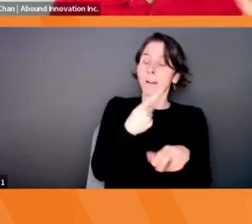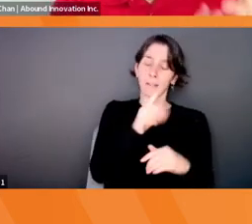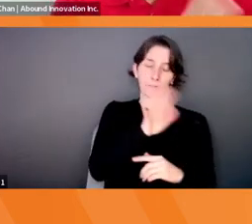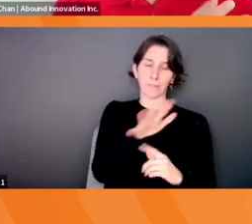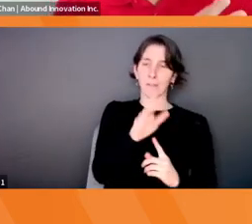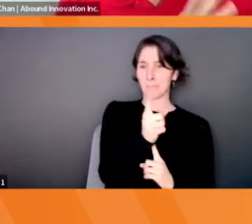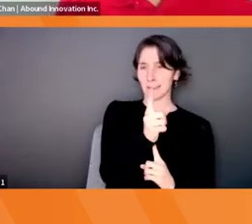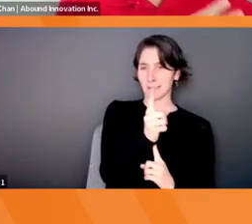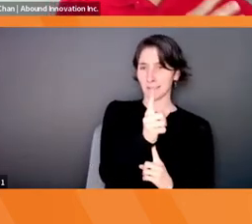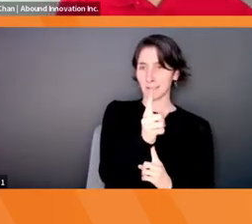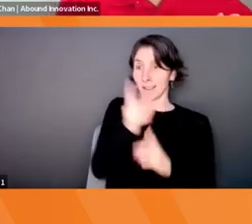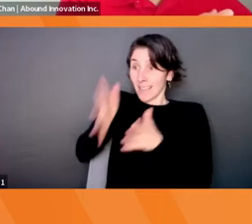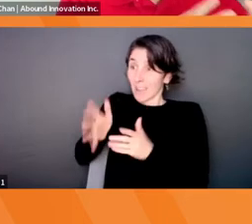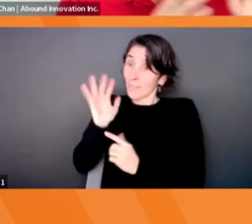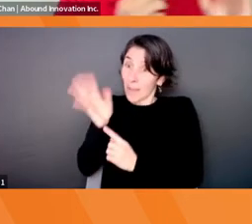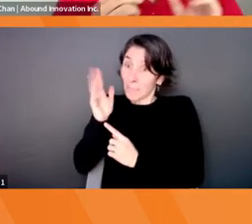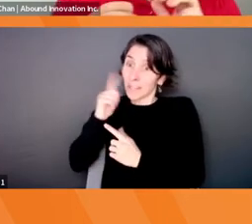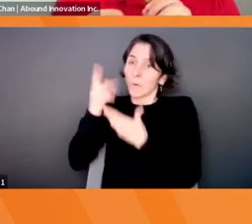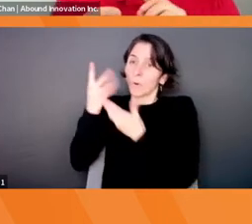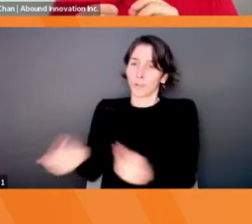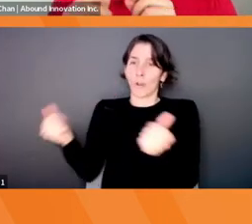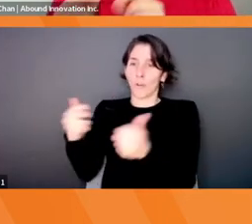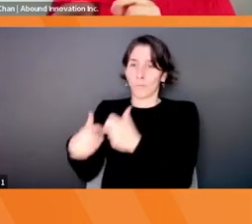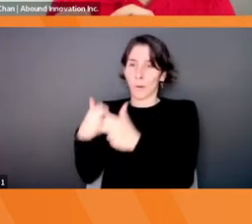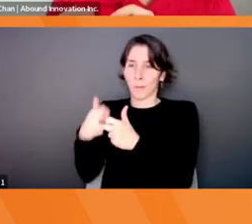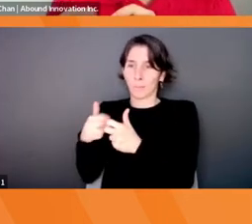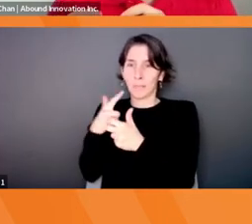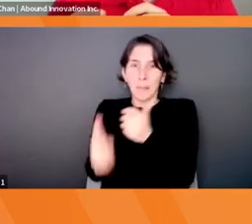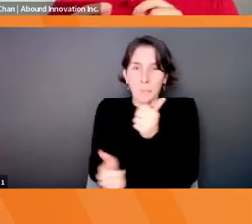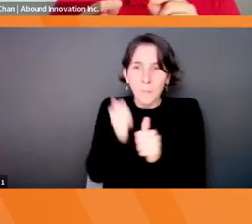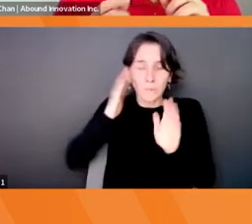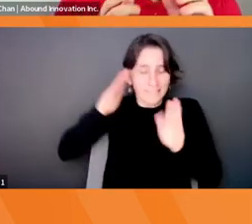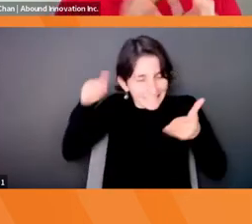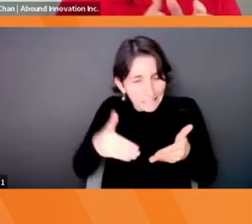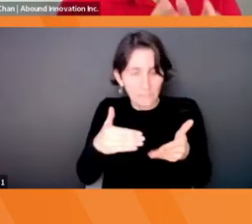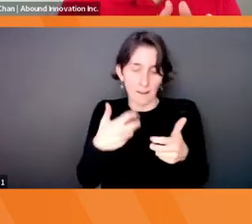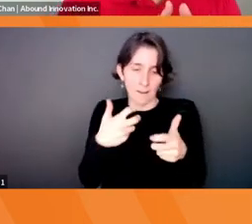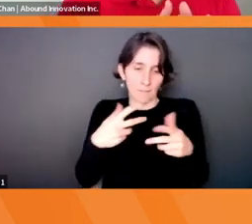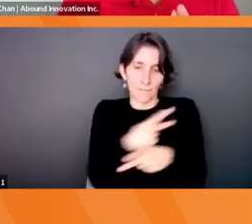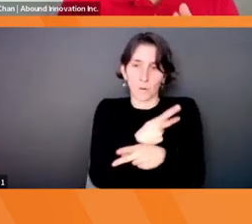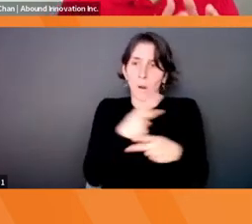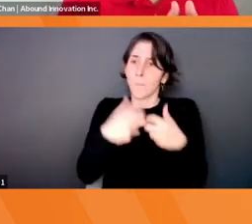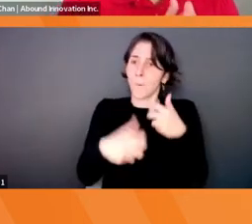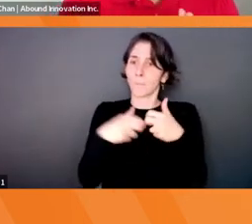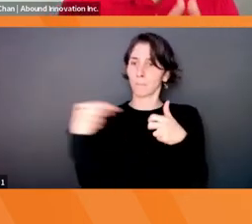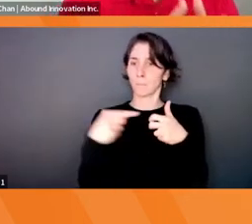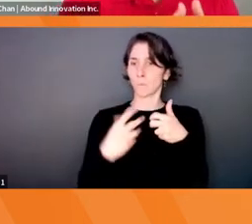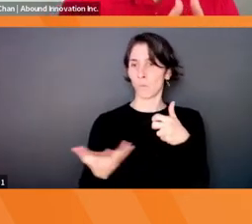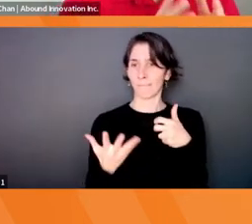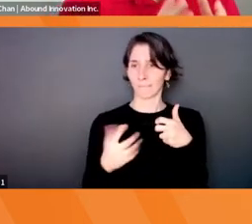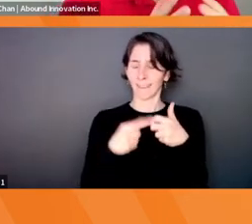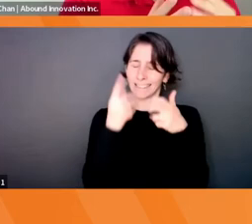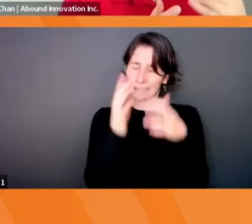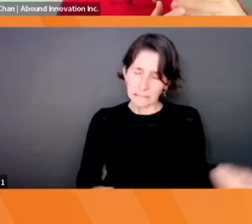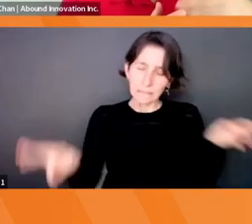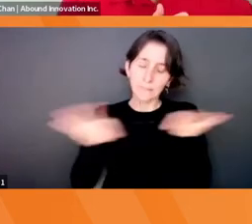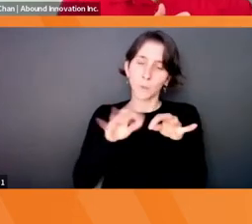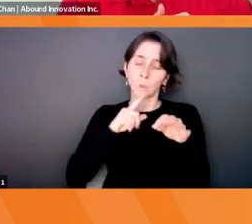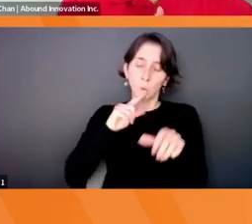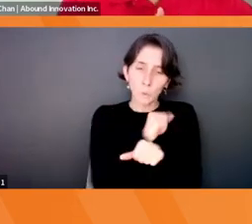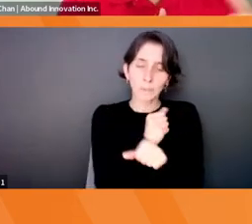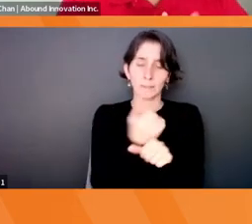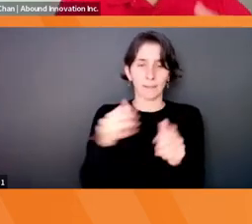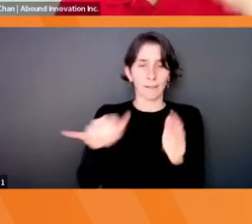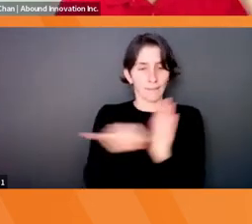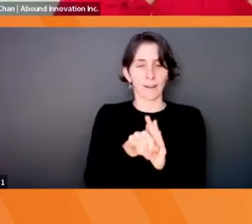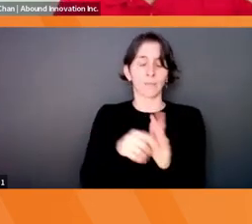associated with defining the problem, and just a little bit solving for it. So we really want to make sure we do due diligence here to make sure we start off